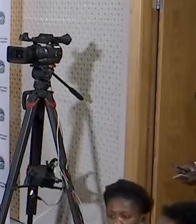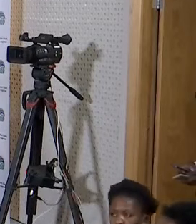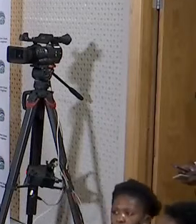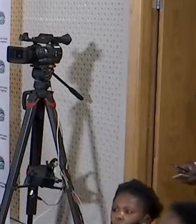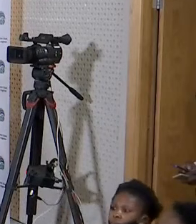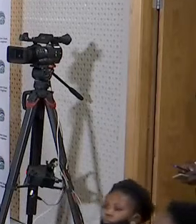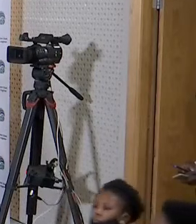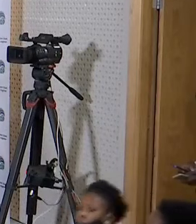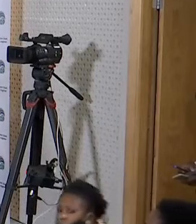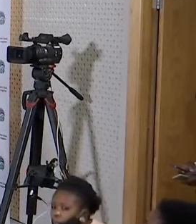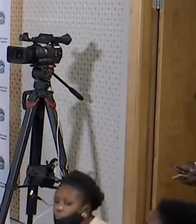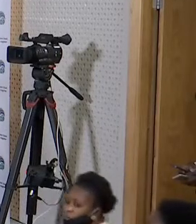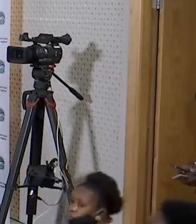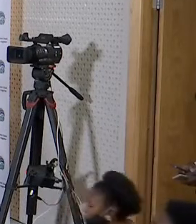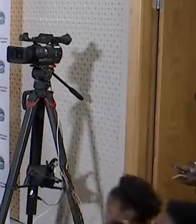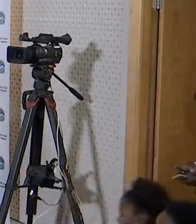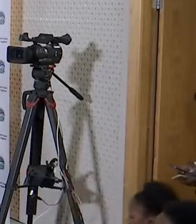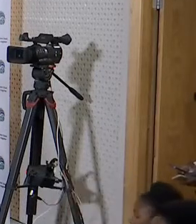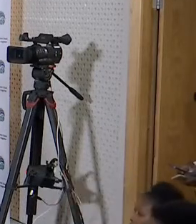much